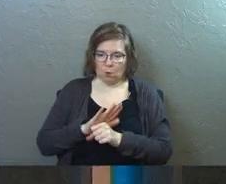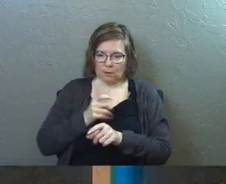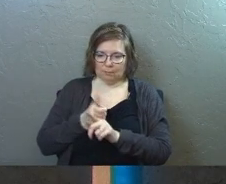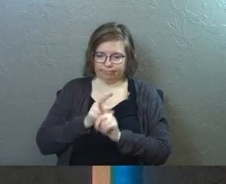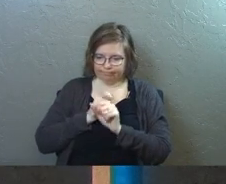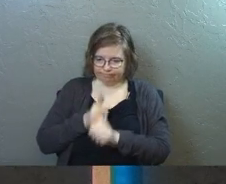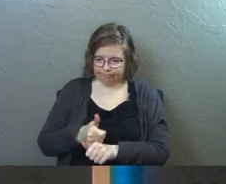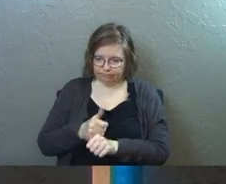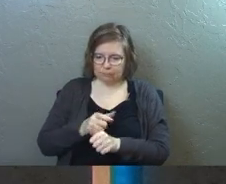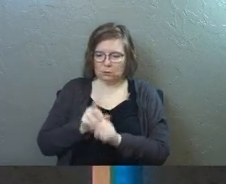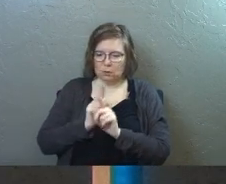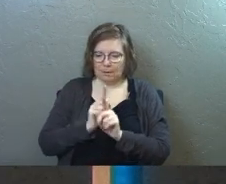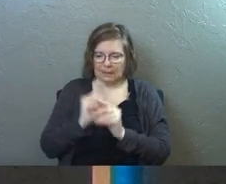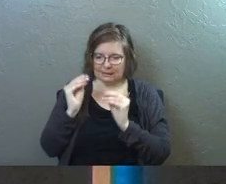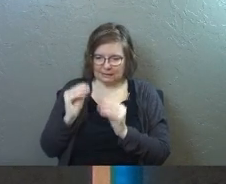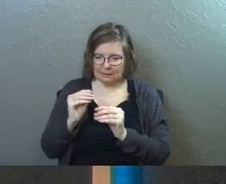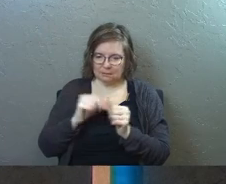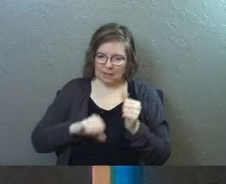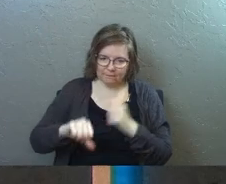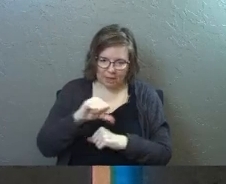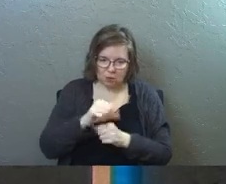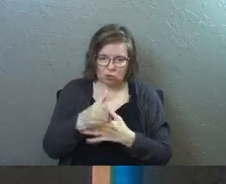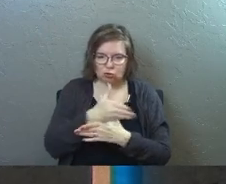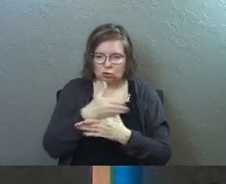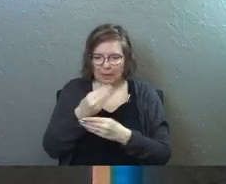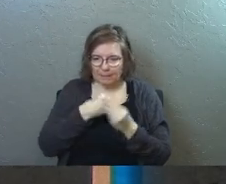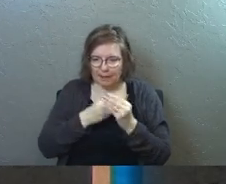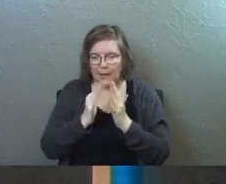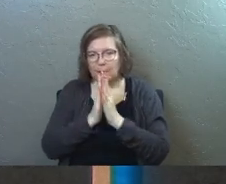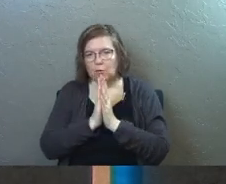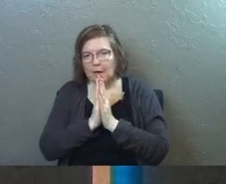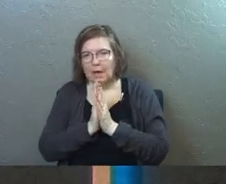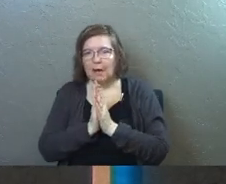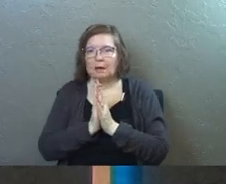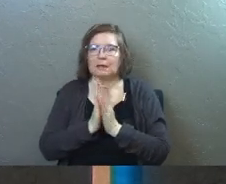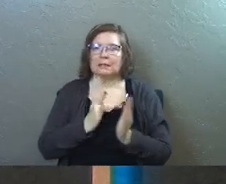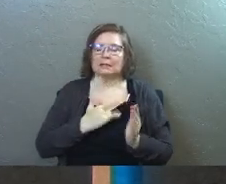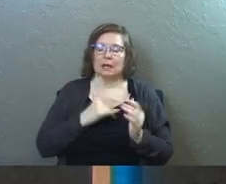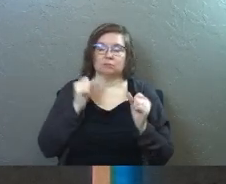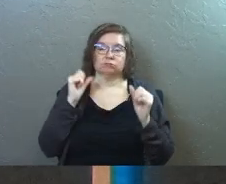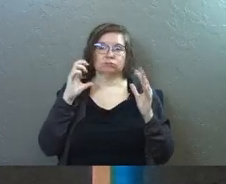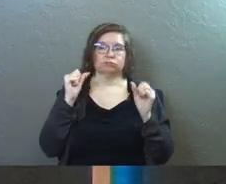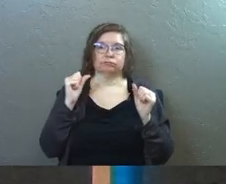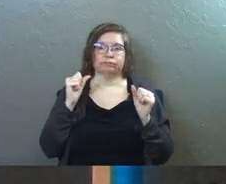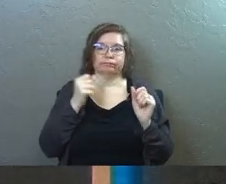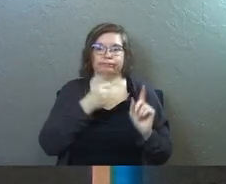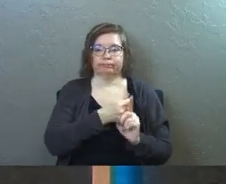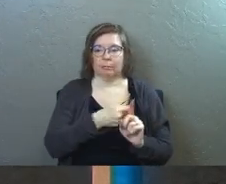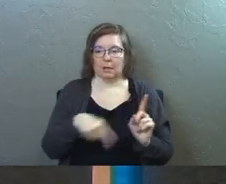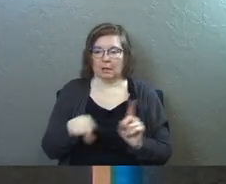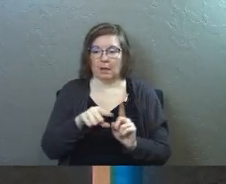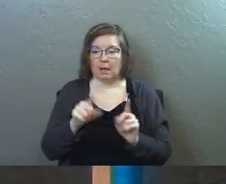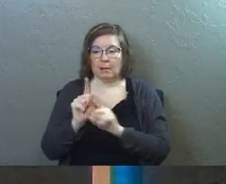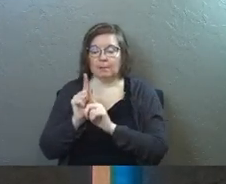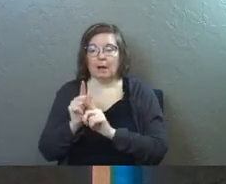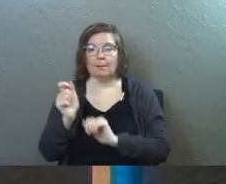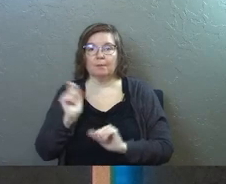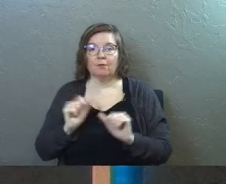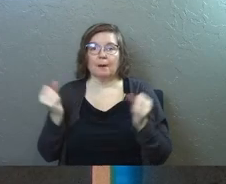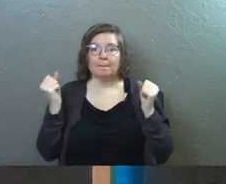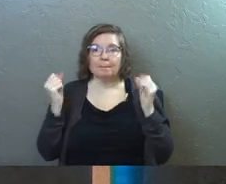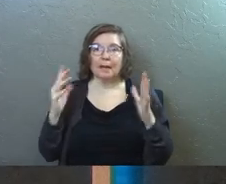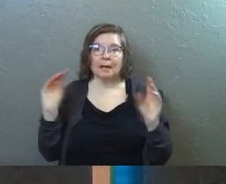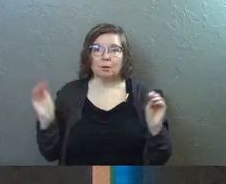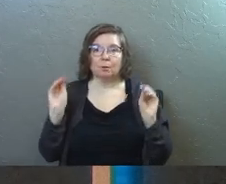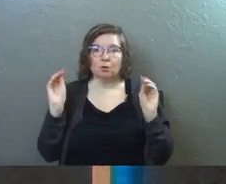teaching and to fellowship and to sharing in meals and to prayer. And a deep sense of awe came over them all. And the apostles performed